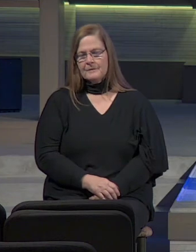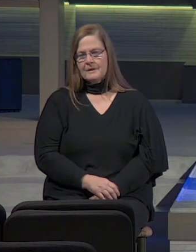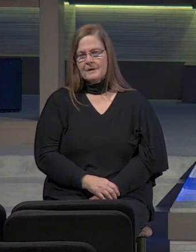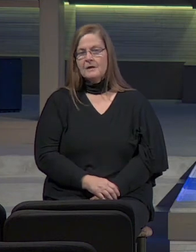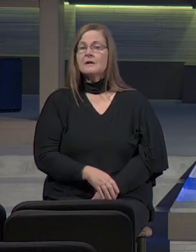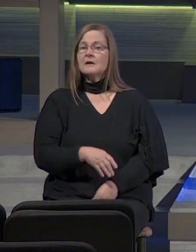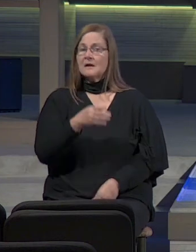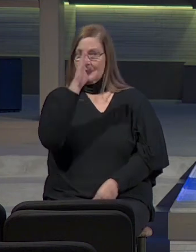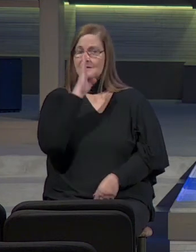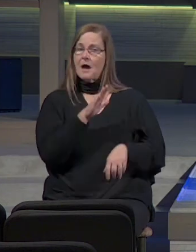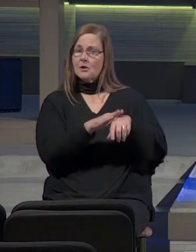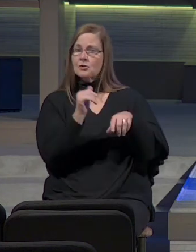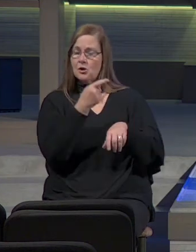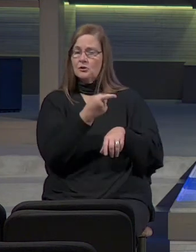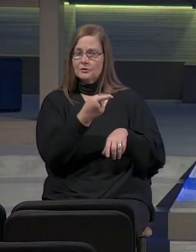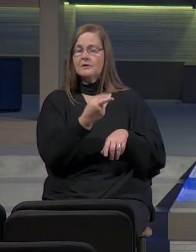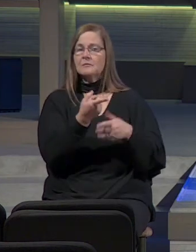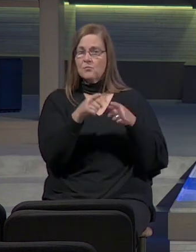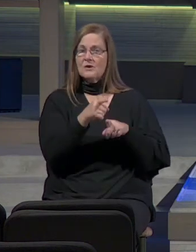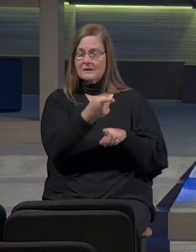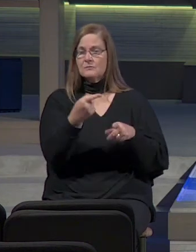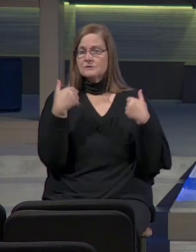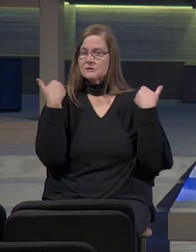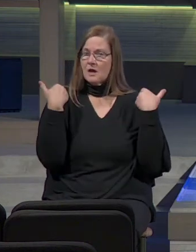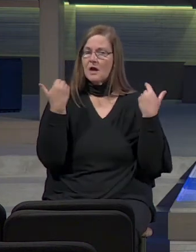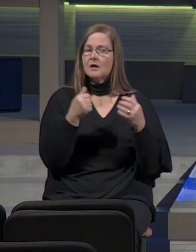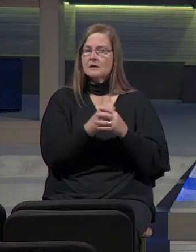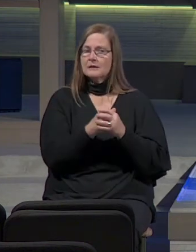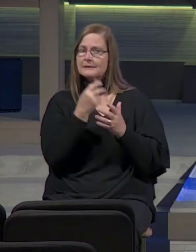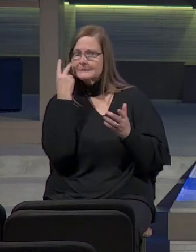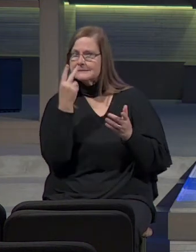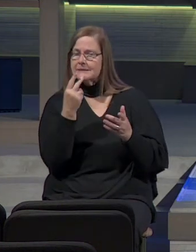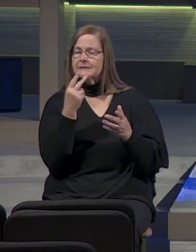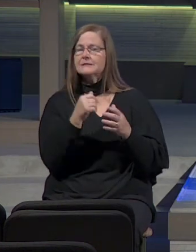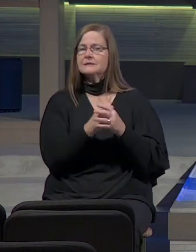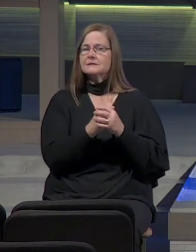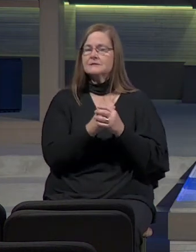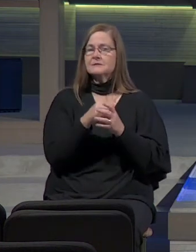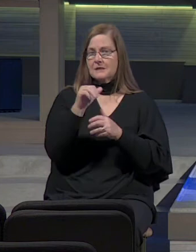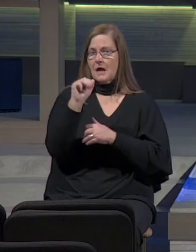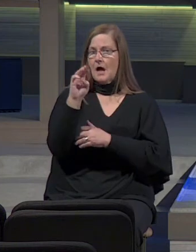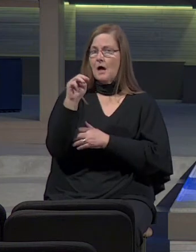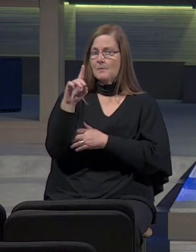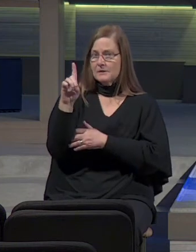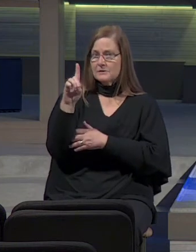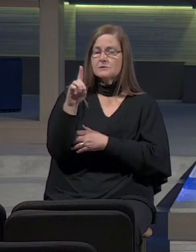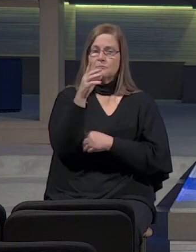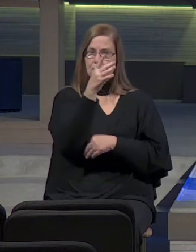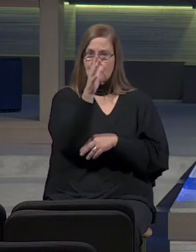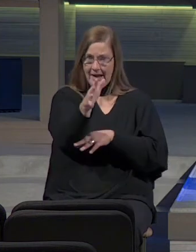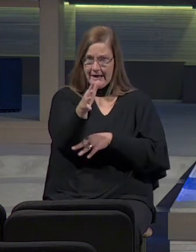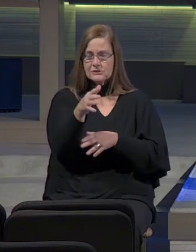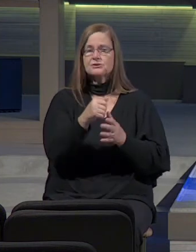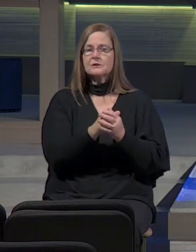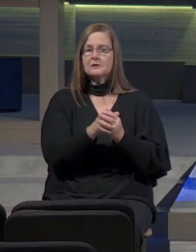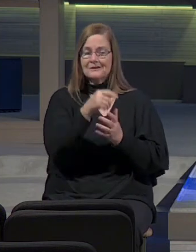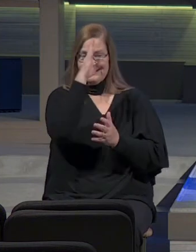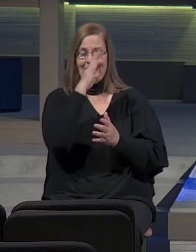he's called. As a youth, he sees the almond branch and God says, it's time. It's coming.